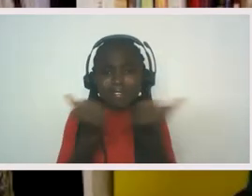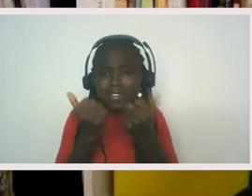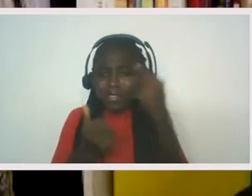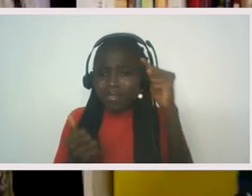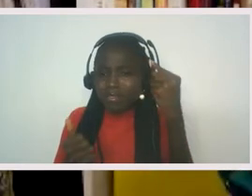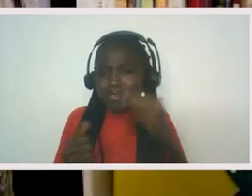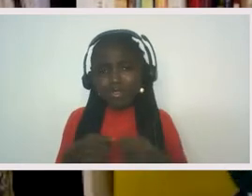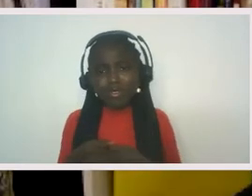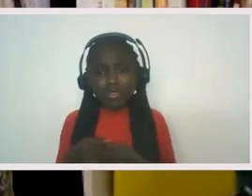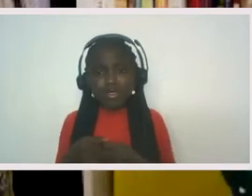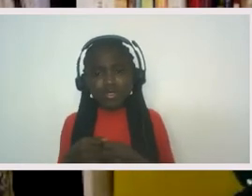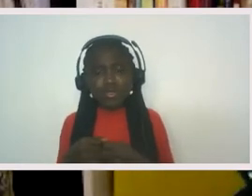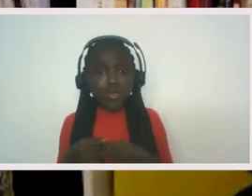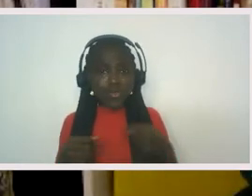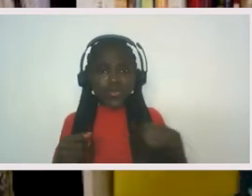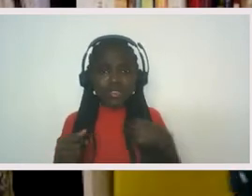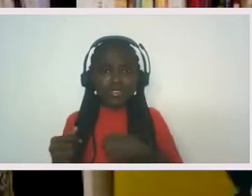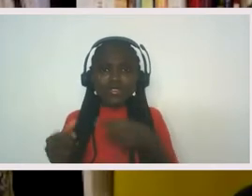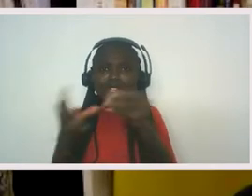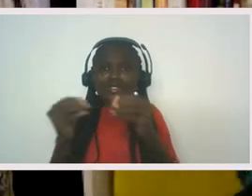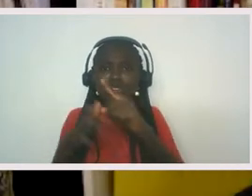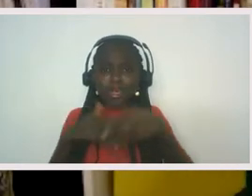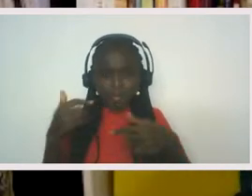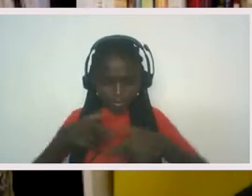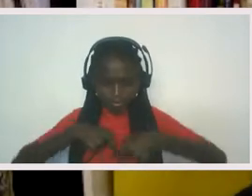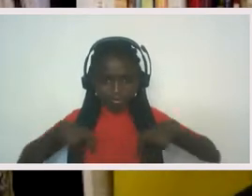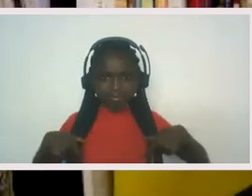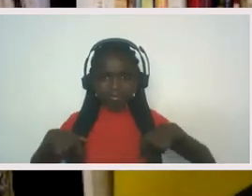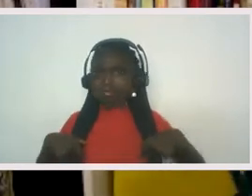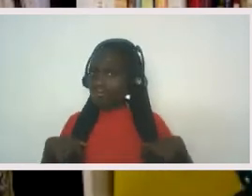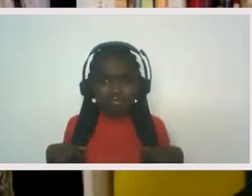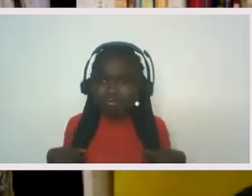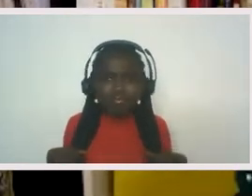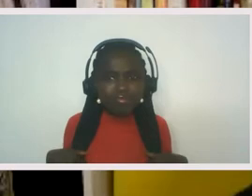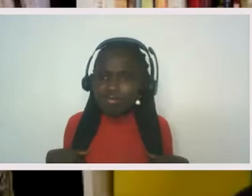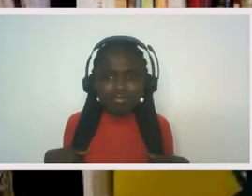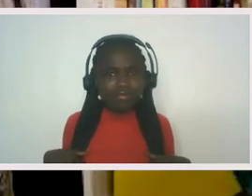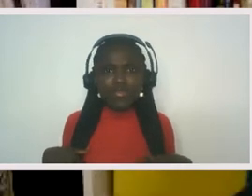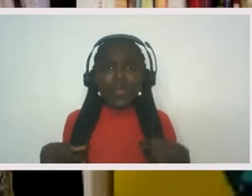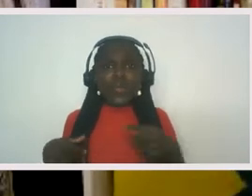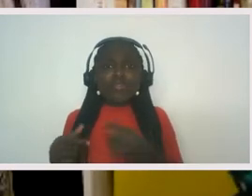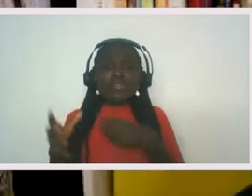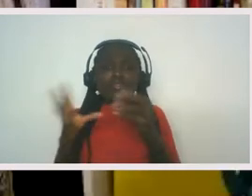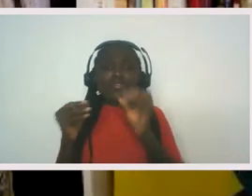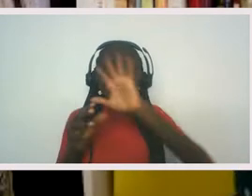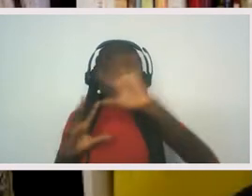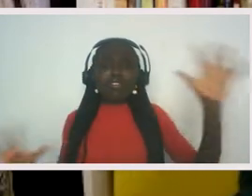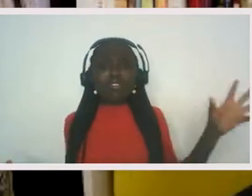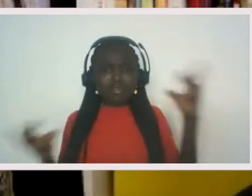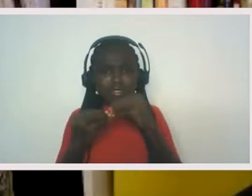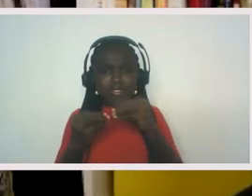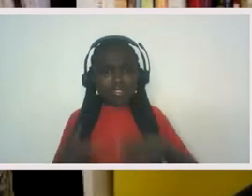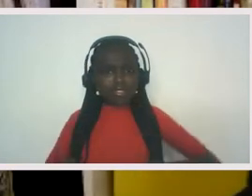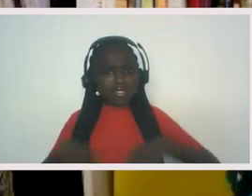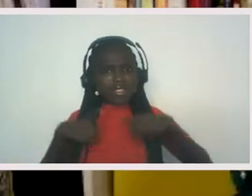that's not what we're talking about. We're talking about auditing your entire life from all the ways in which it's colluding with the very